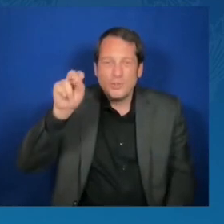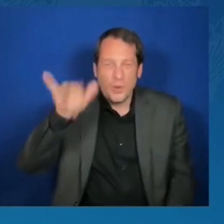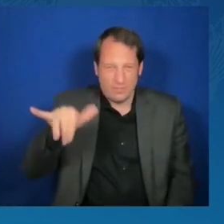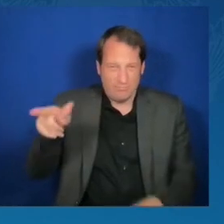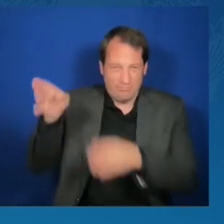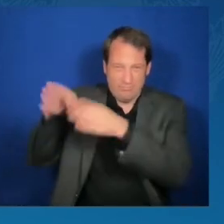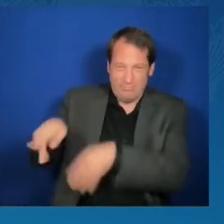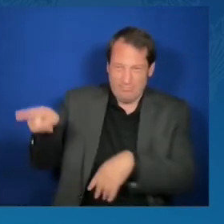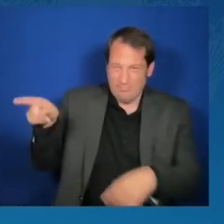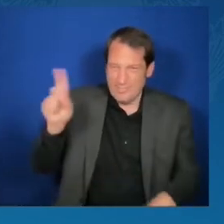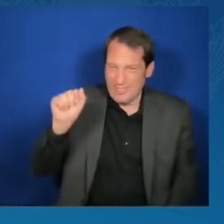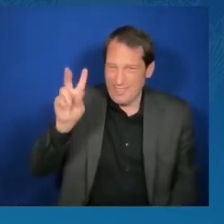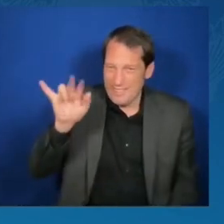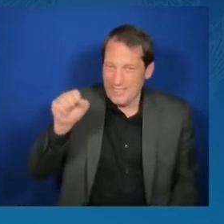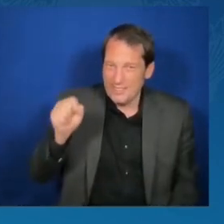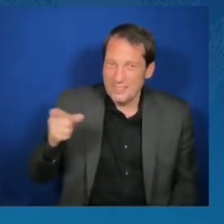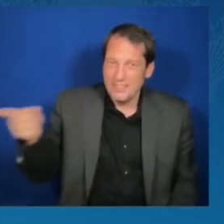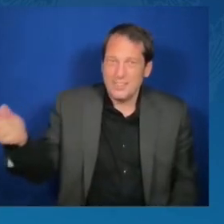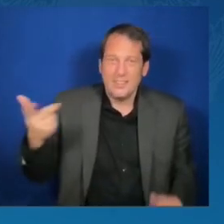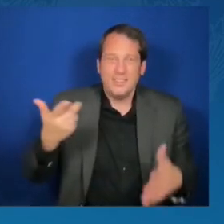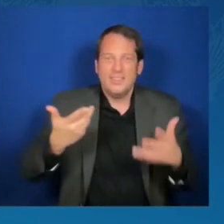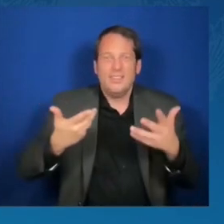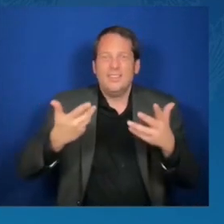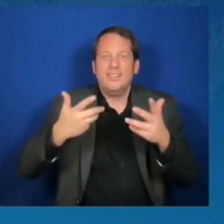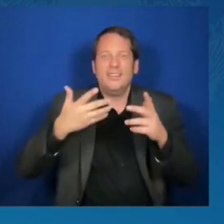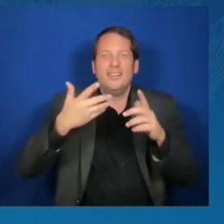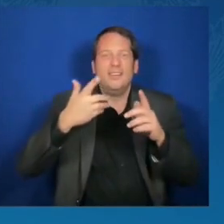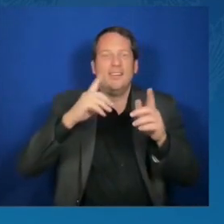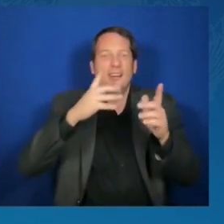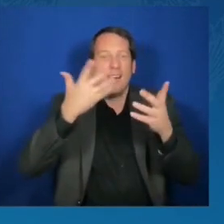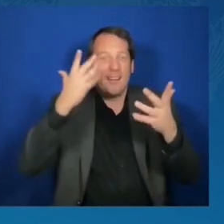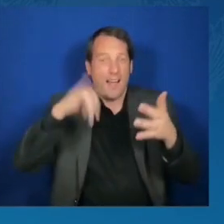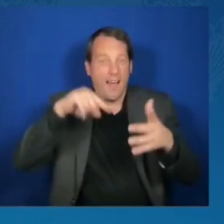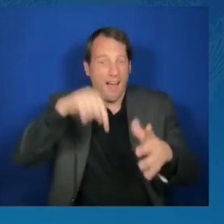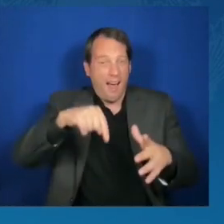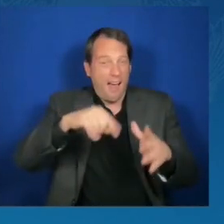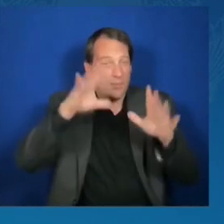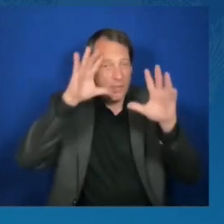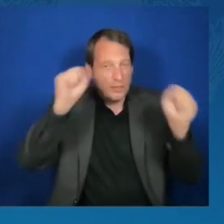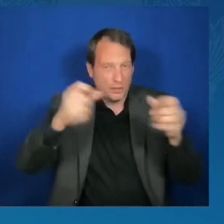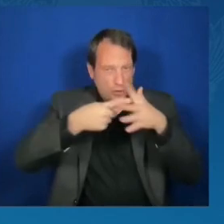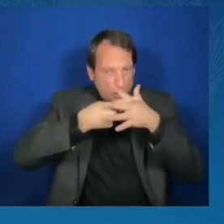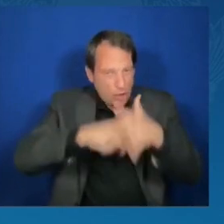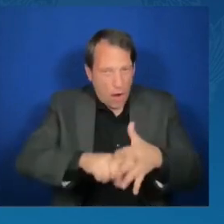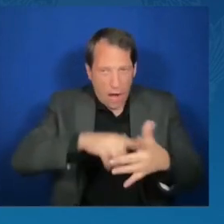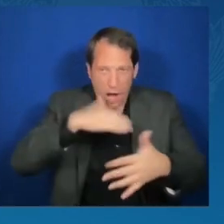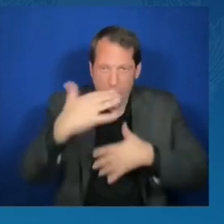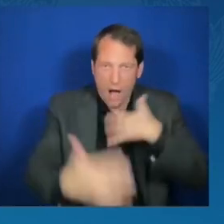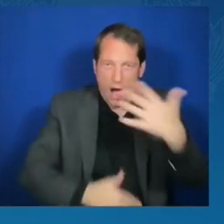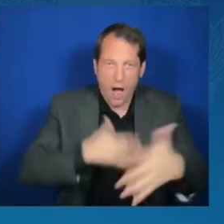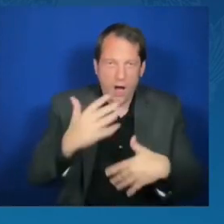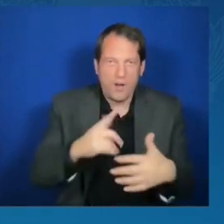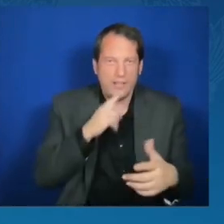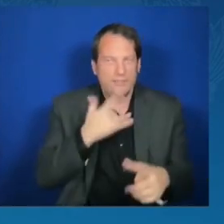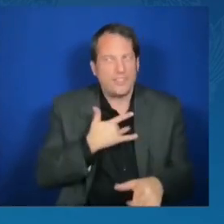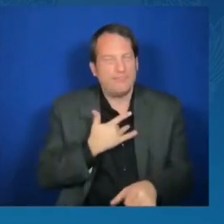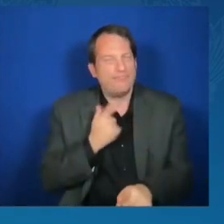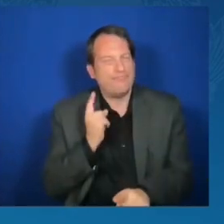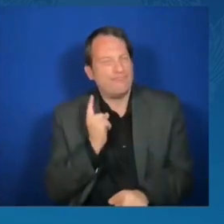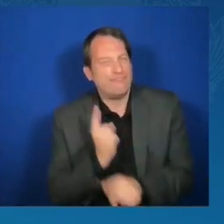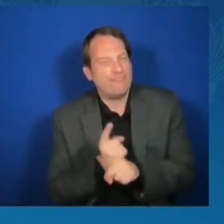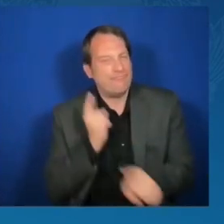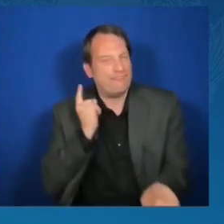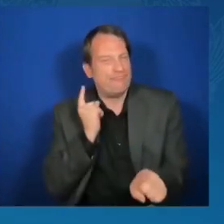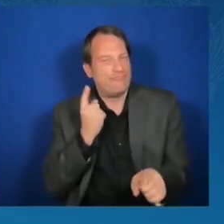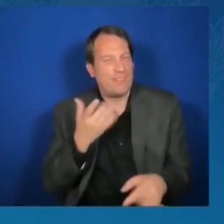it seems very fitting that our council chairman is from the state of Delaware. In the coming months, we will be